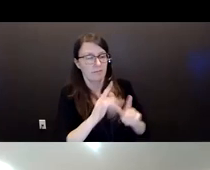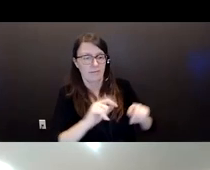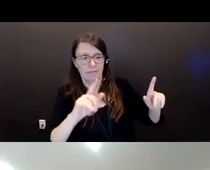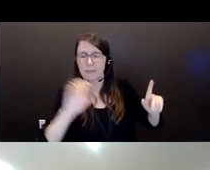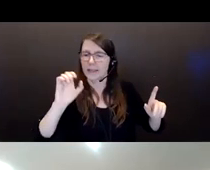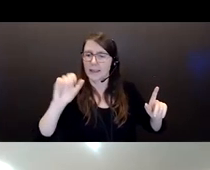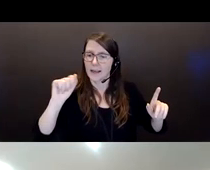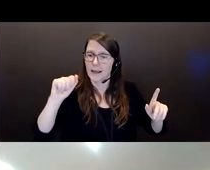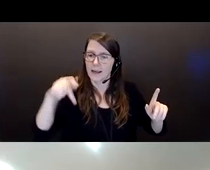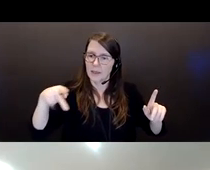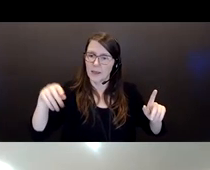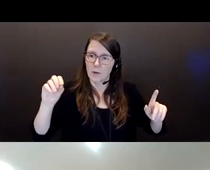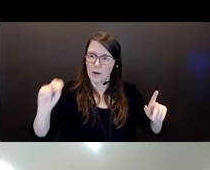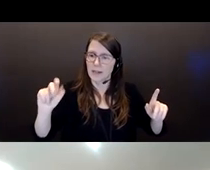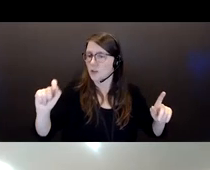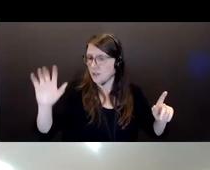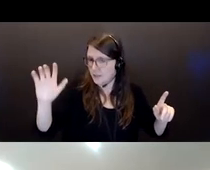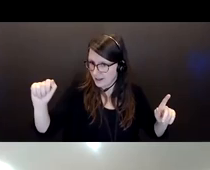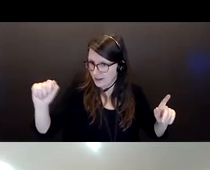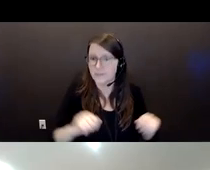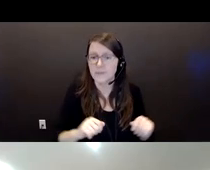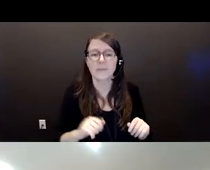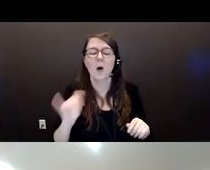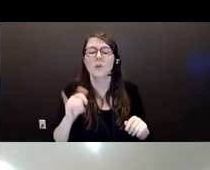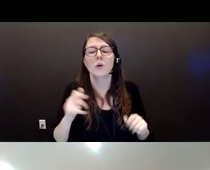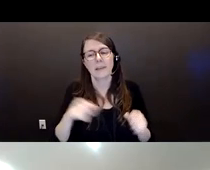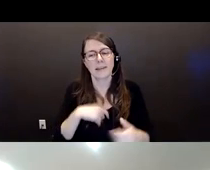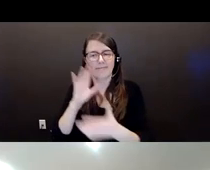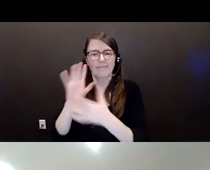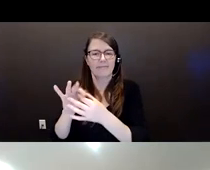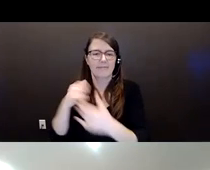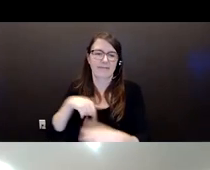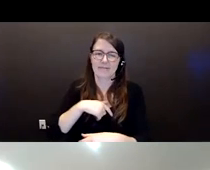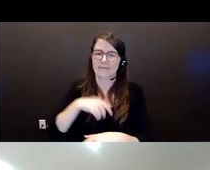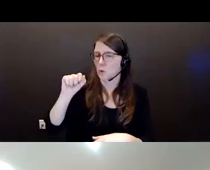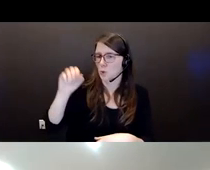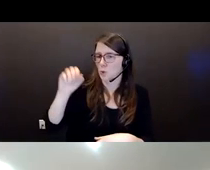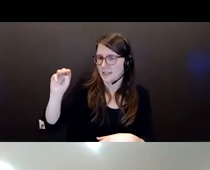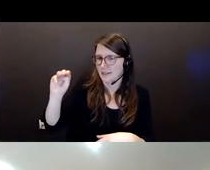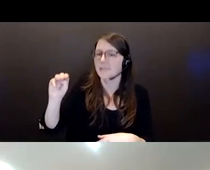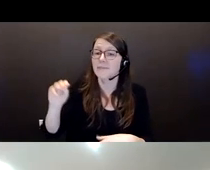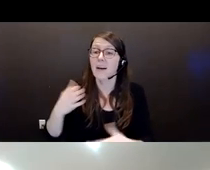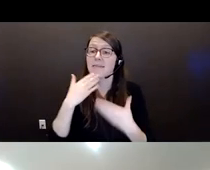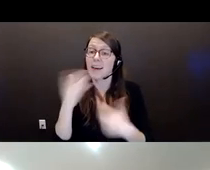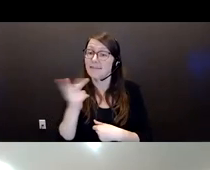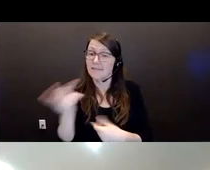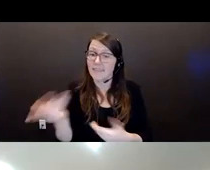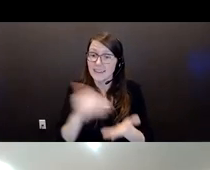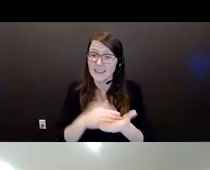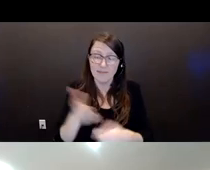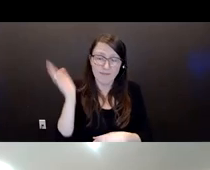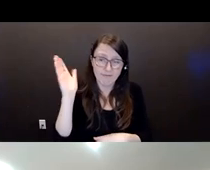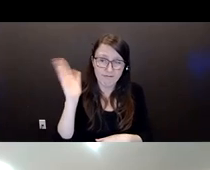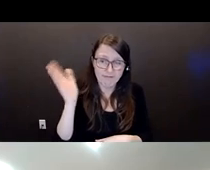.ca. And you can follow us on social media as well. So thank you both again. We really do appreciate it.